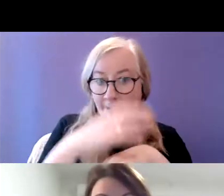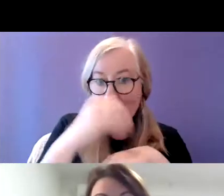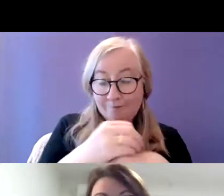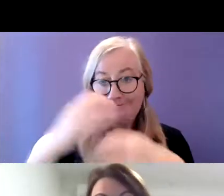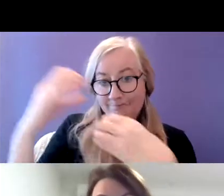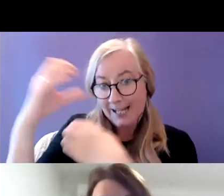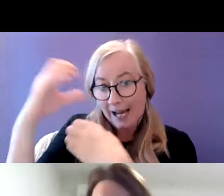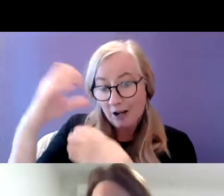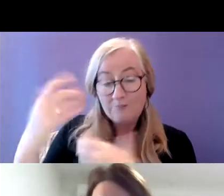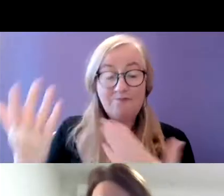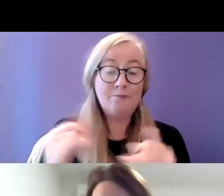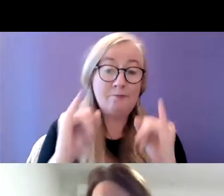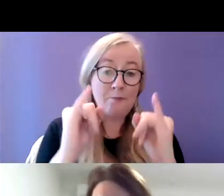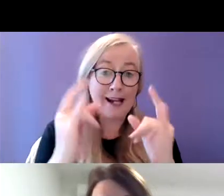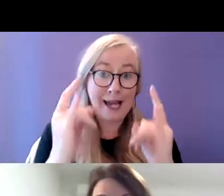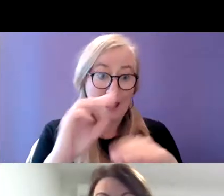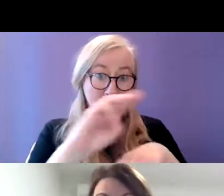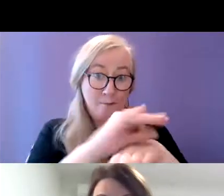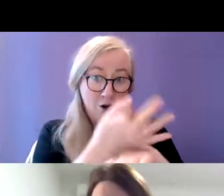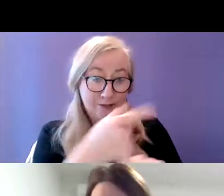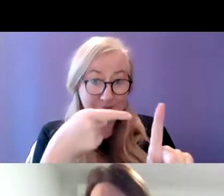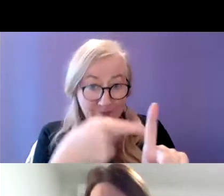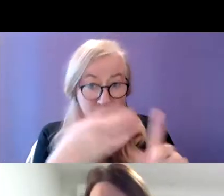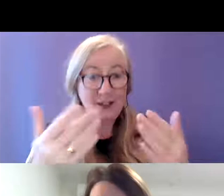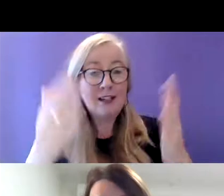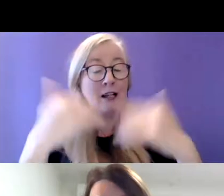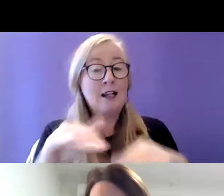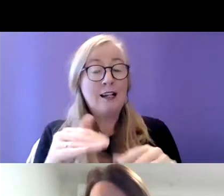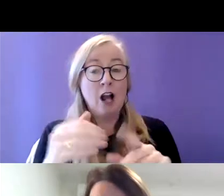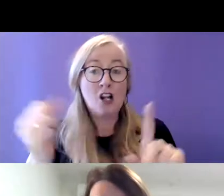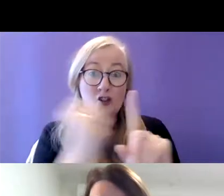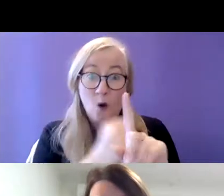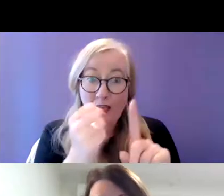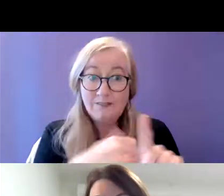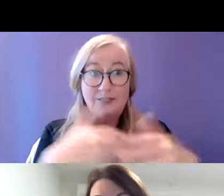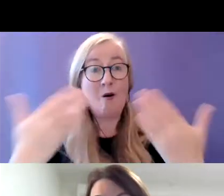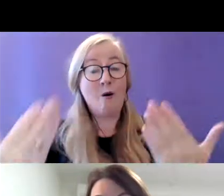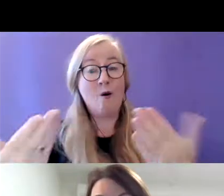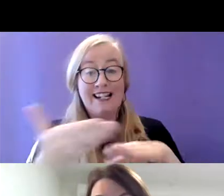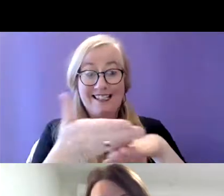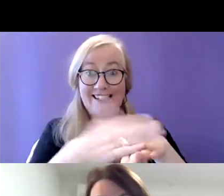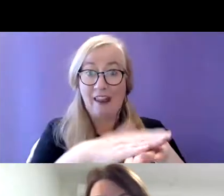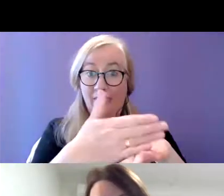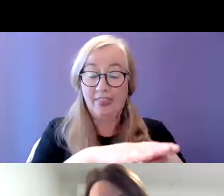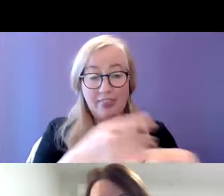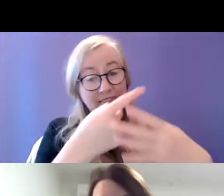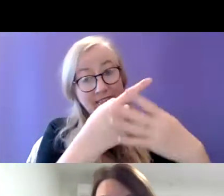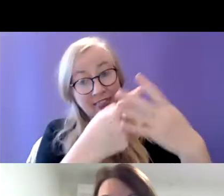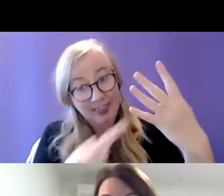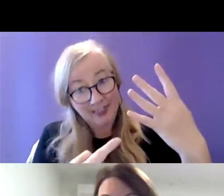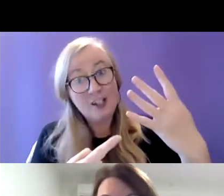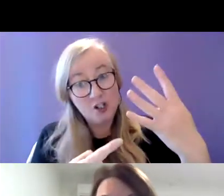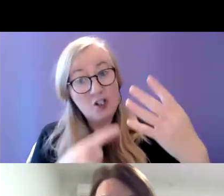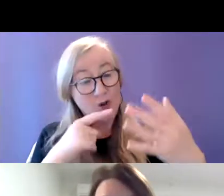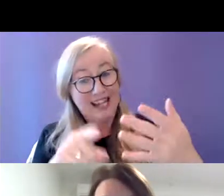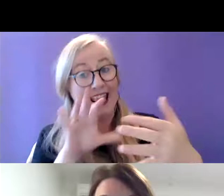caring, ill health of a parent or carer, assaults on a carer, death of a carer. So very much linked with that